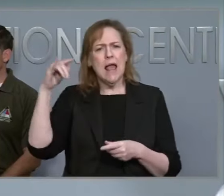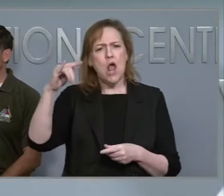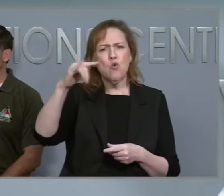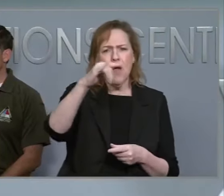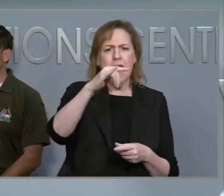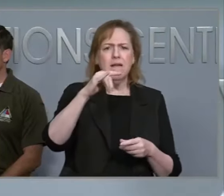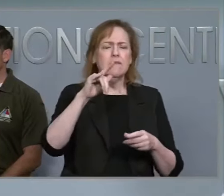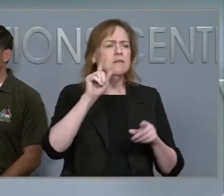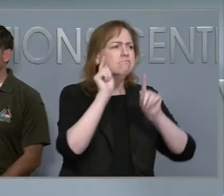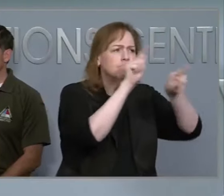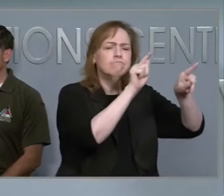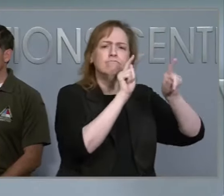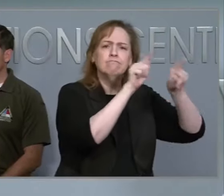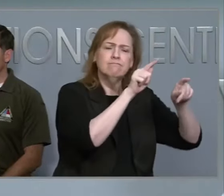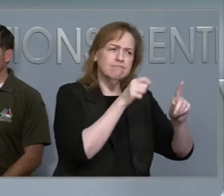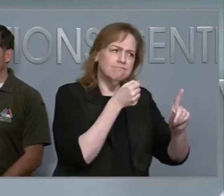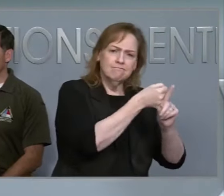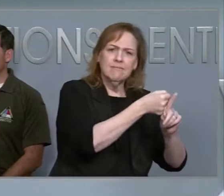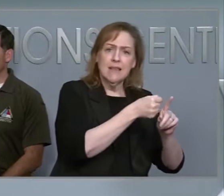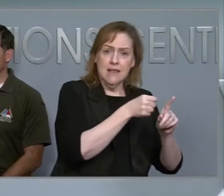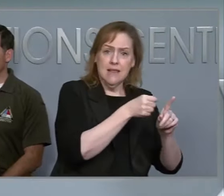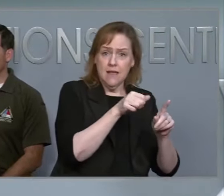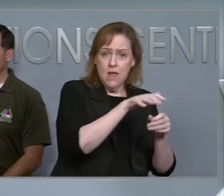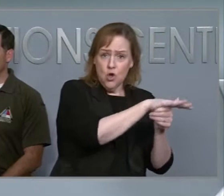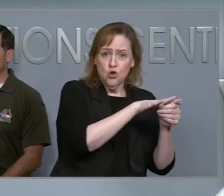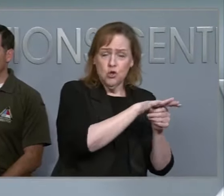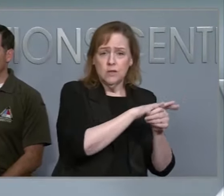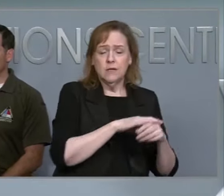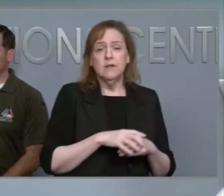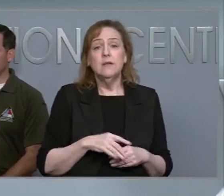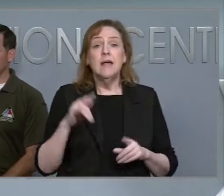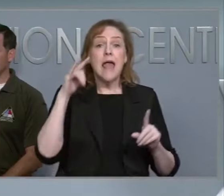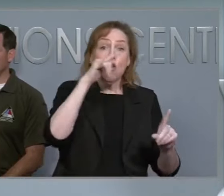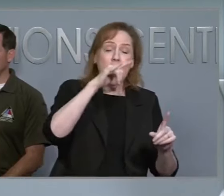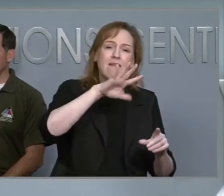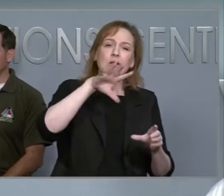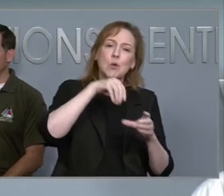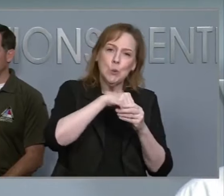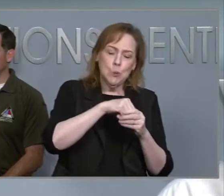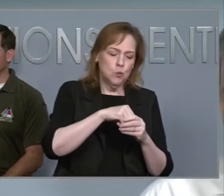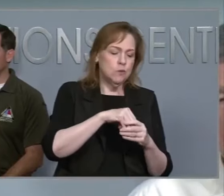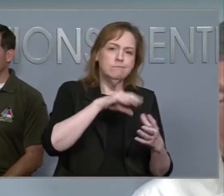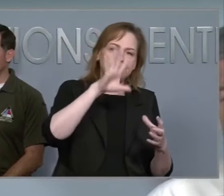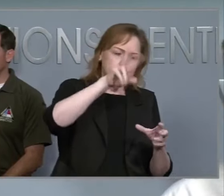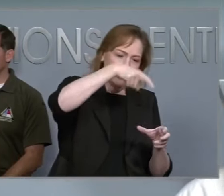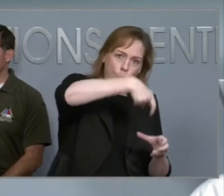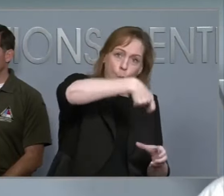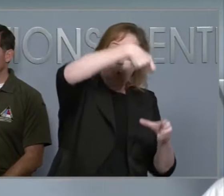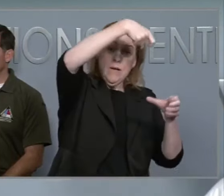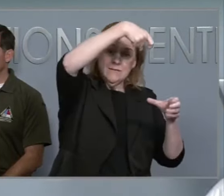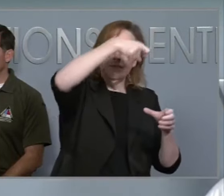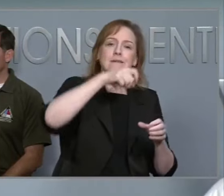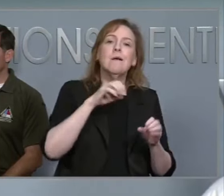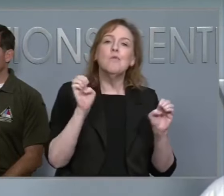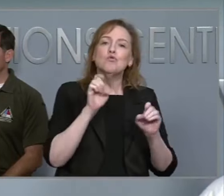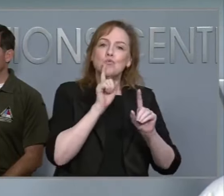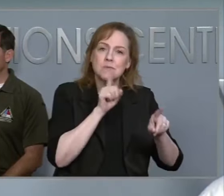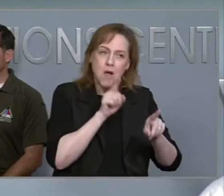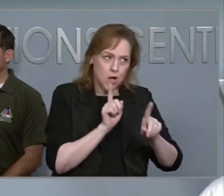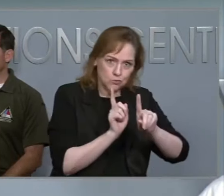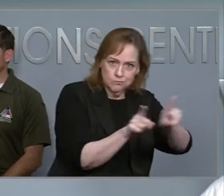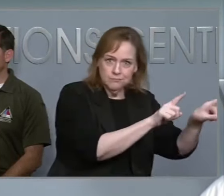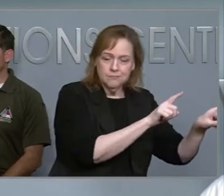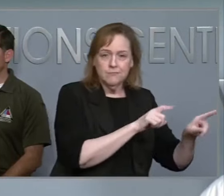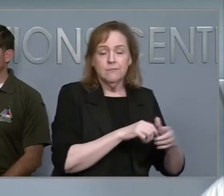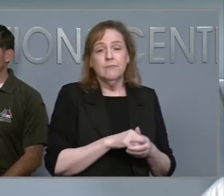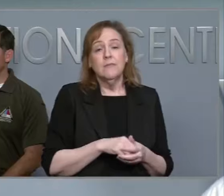area. We have aircraft that include hoists and emergency responders on them, and also our high water vehicles are